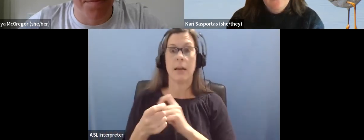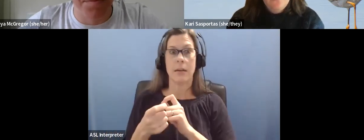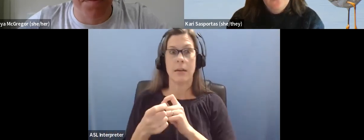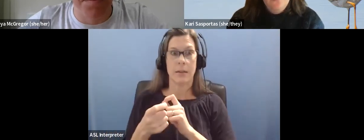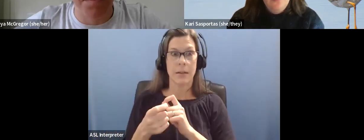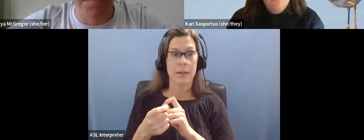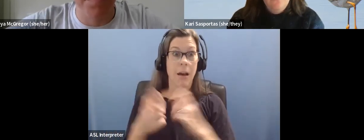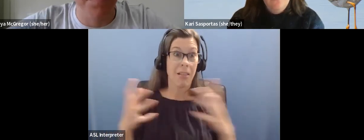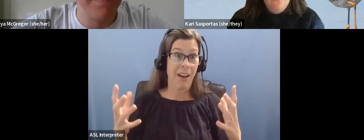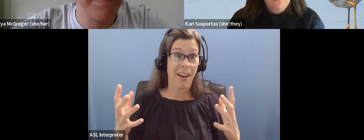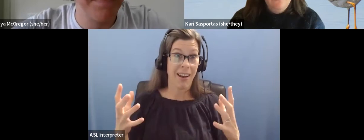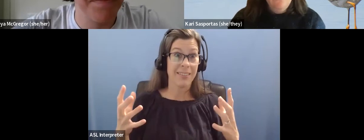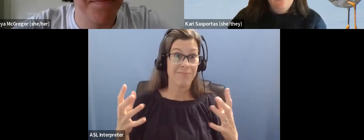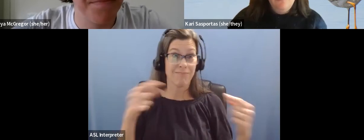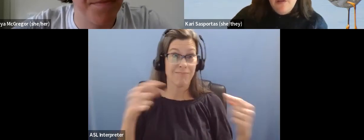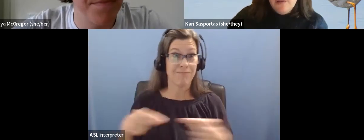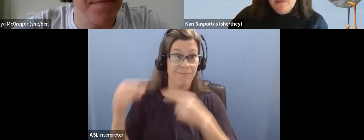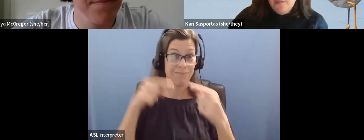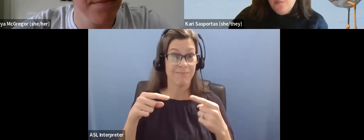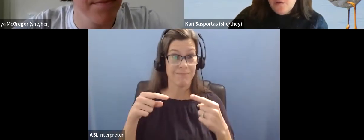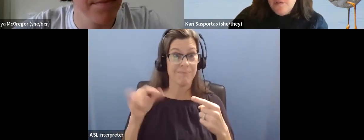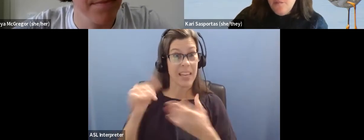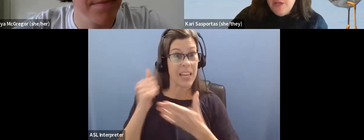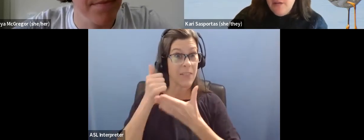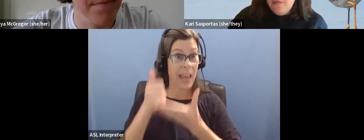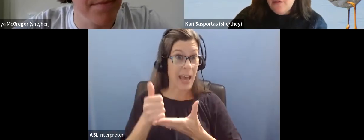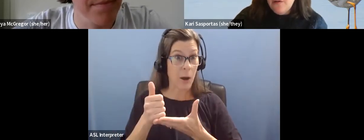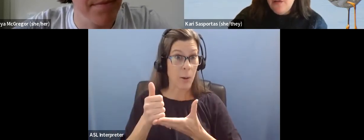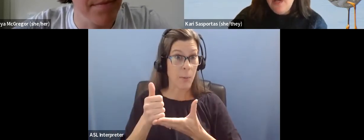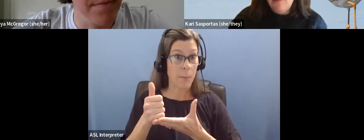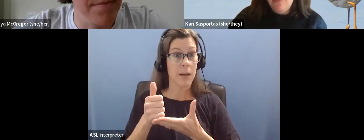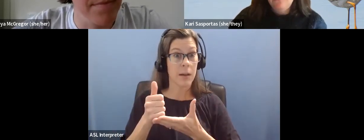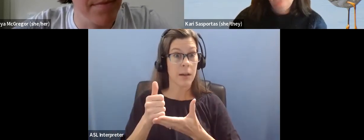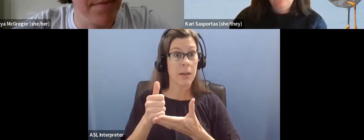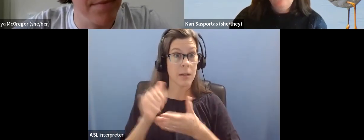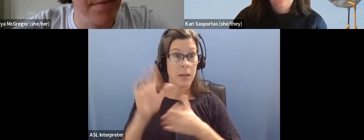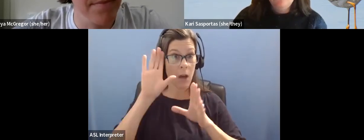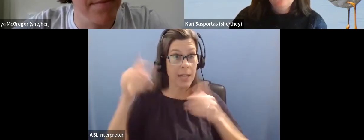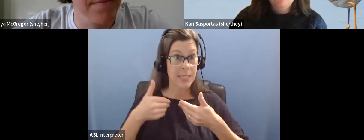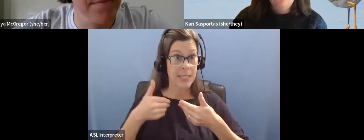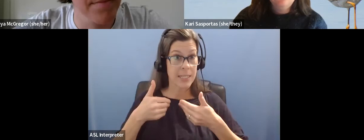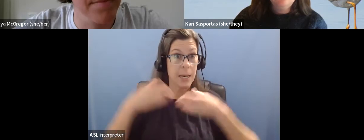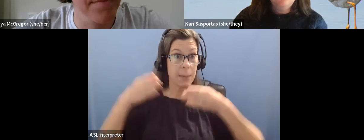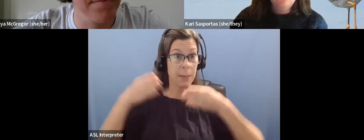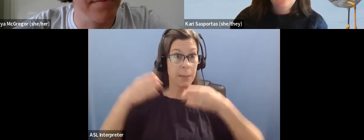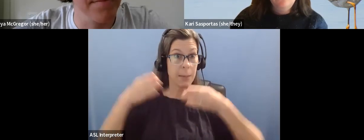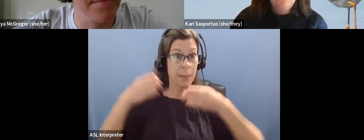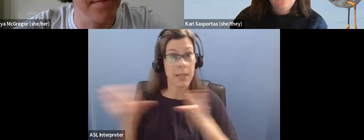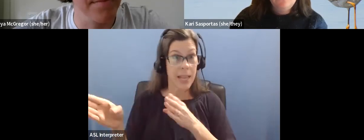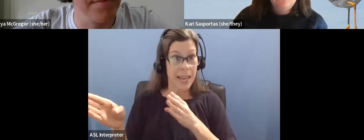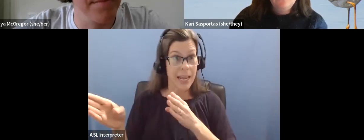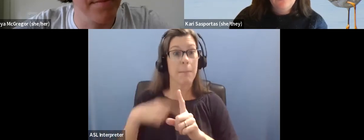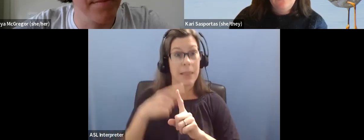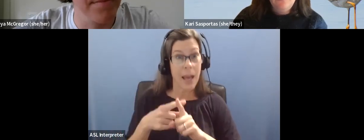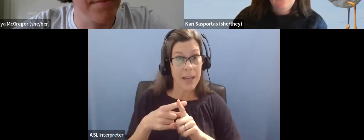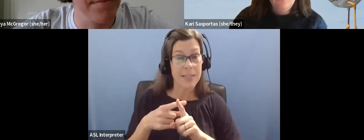this, this is true of, you know, helping an autistic person plan for an outing, but also for the autistic person themselves